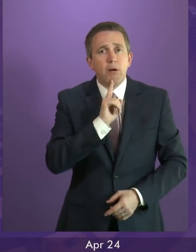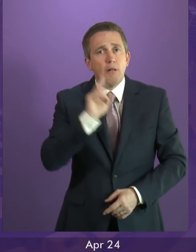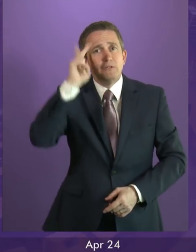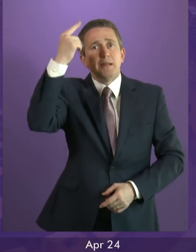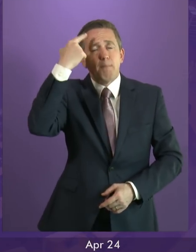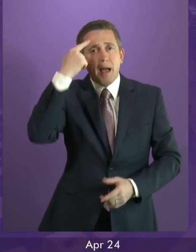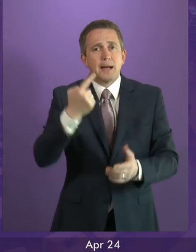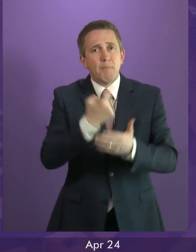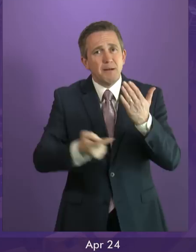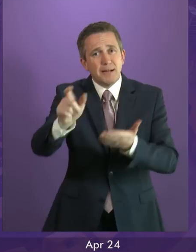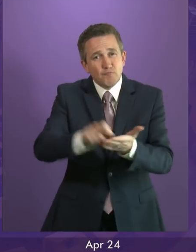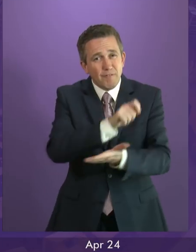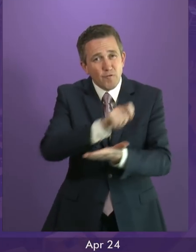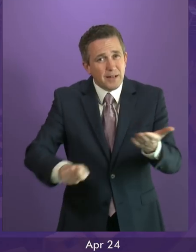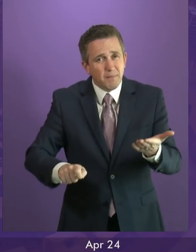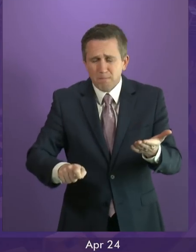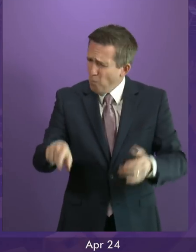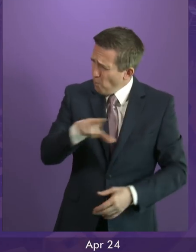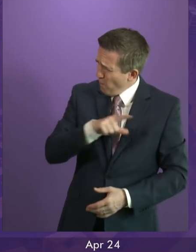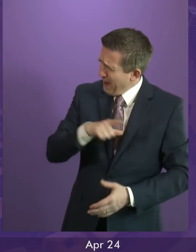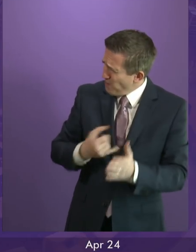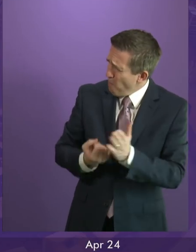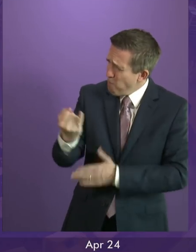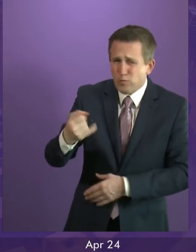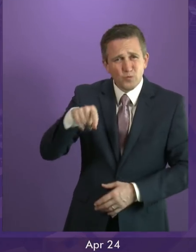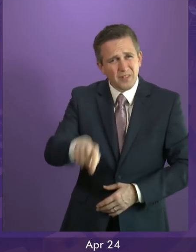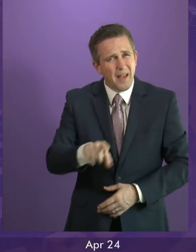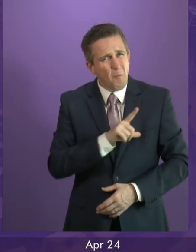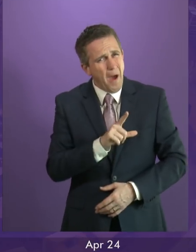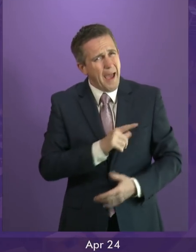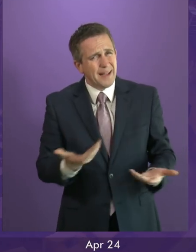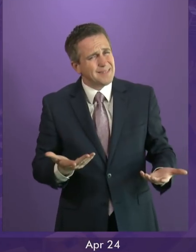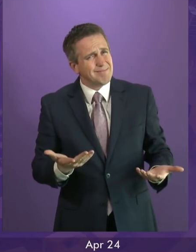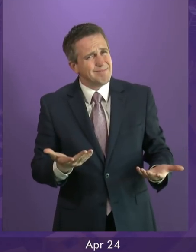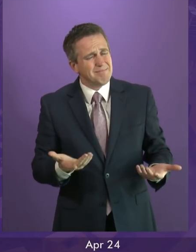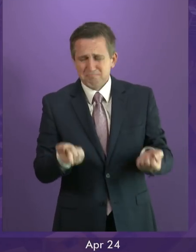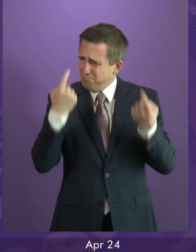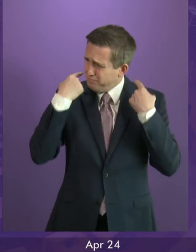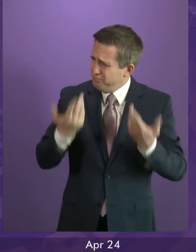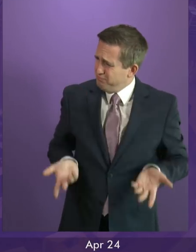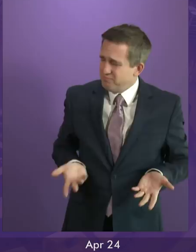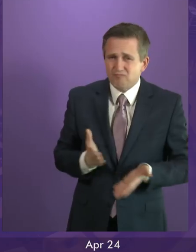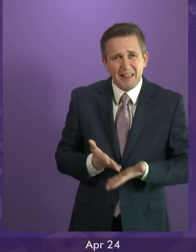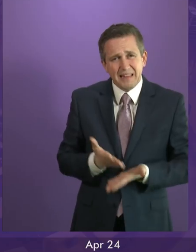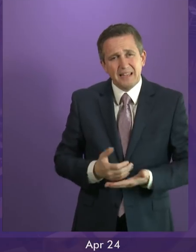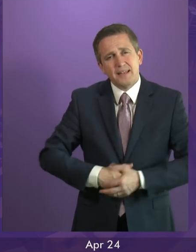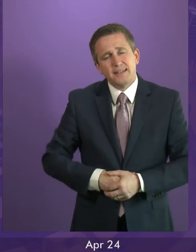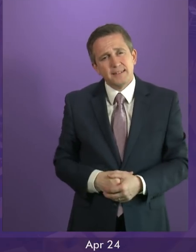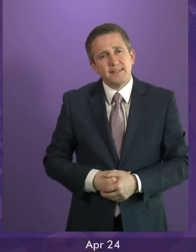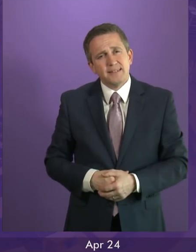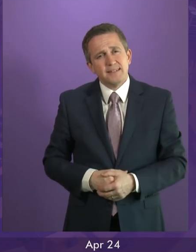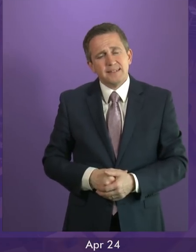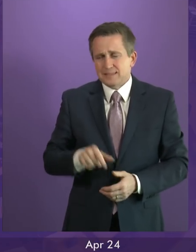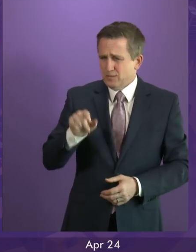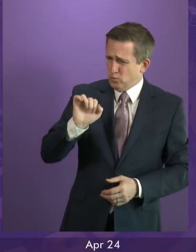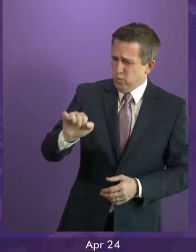in the last few years, adamantly opposed to the people of Scotland, getting the chance to change their minds on independence. There is